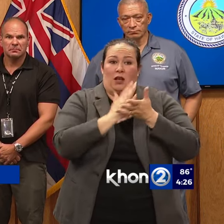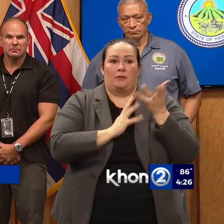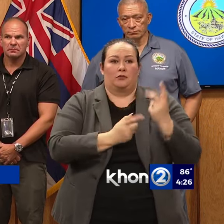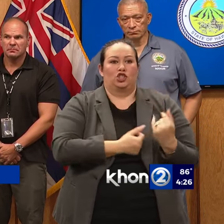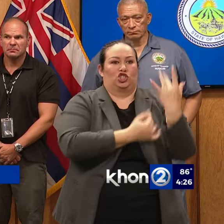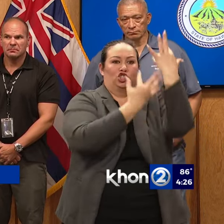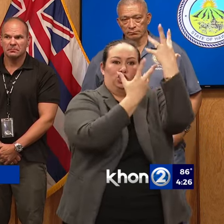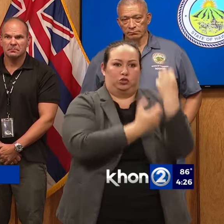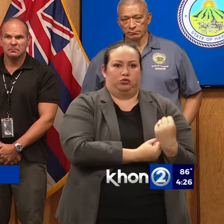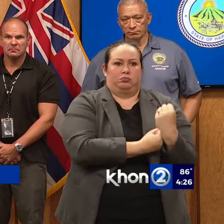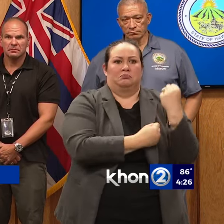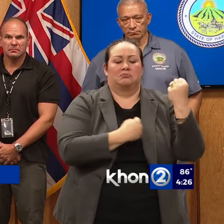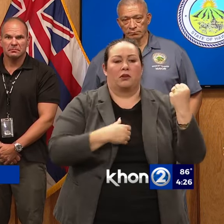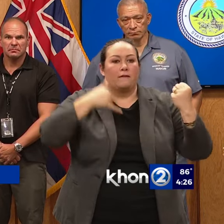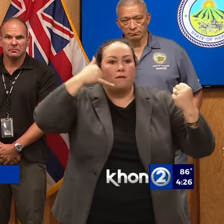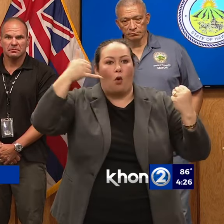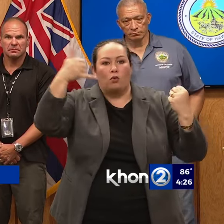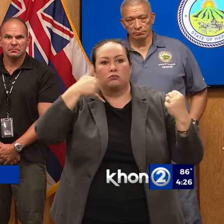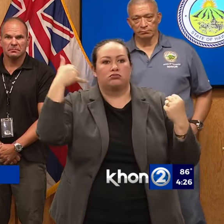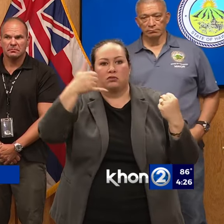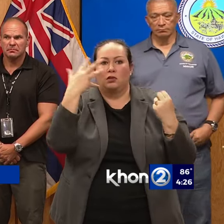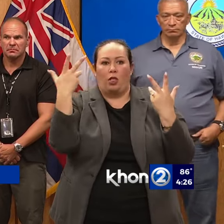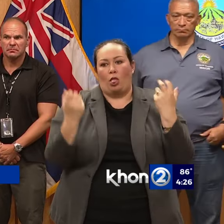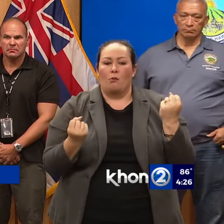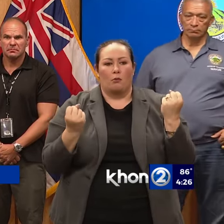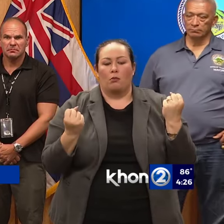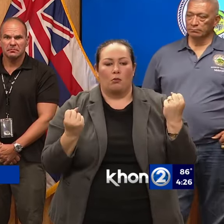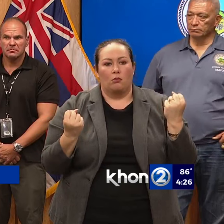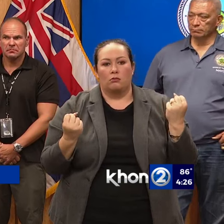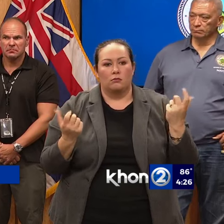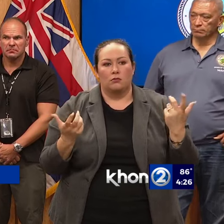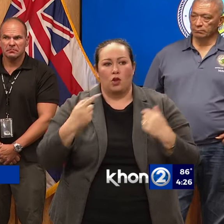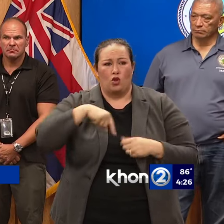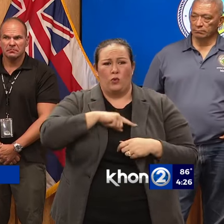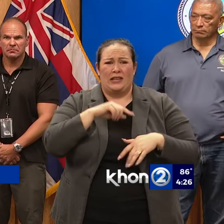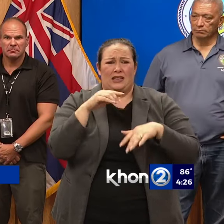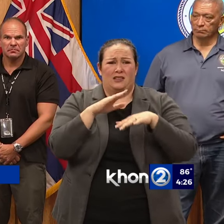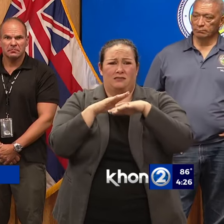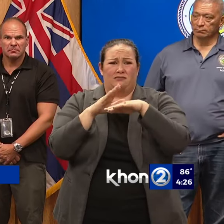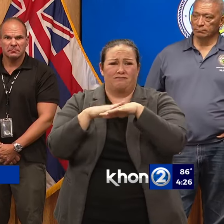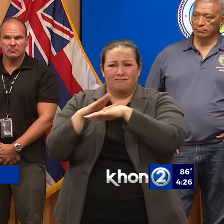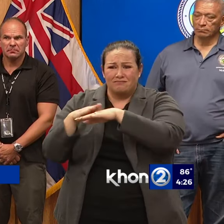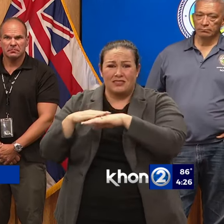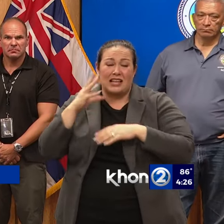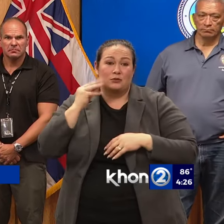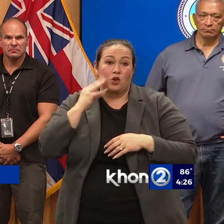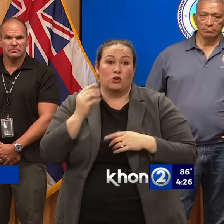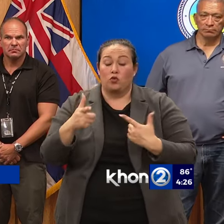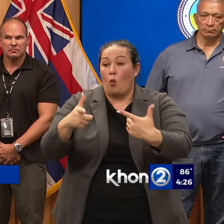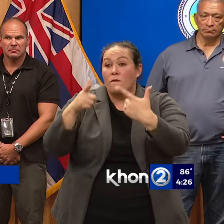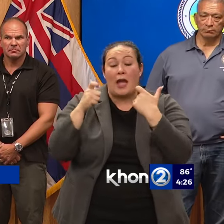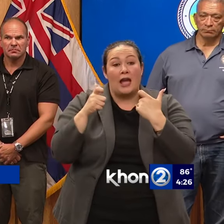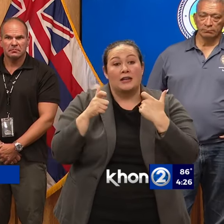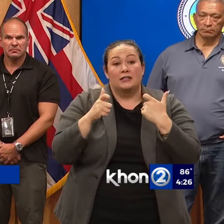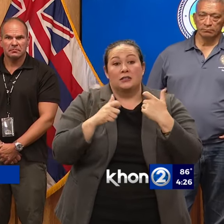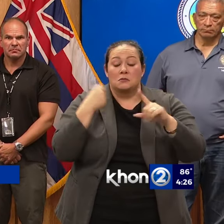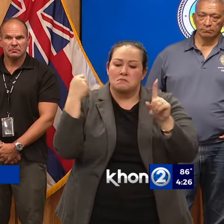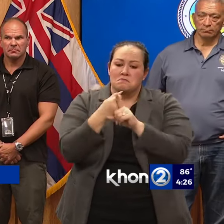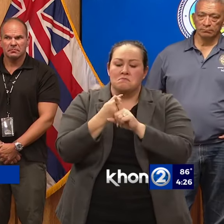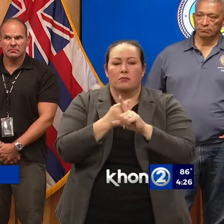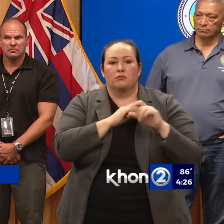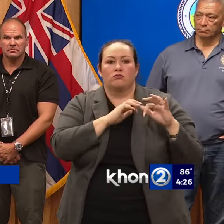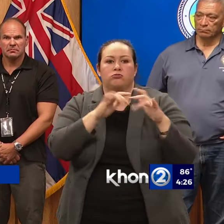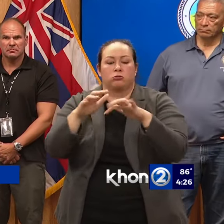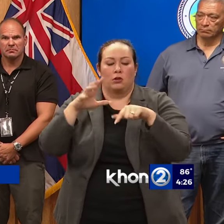out, like the cell phone service is out right now. But all I can tell you is what we experienced was such a fast-moving fire through the neighborhood that the